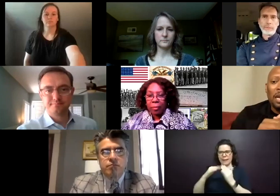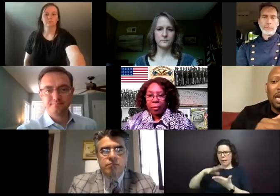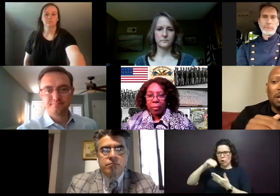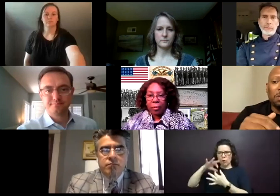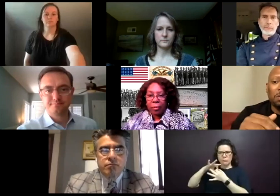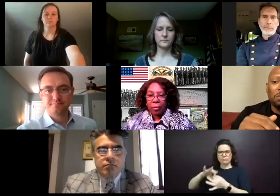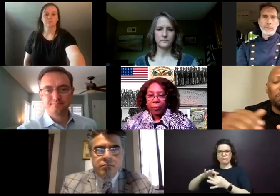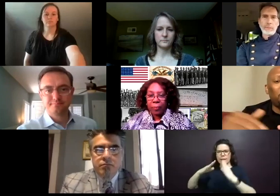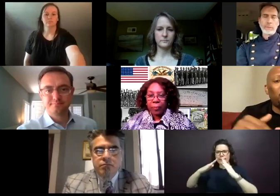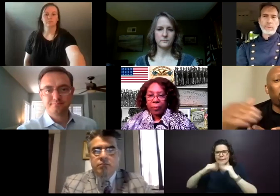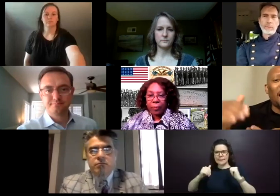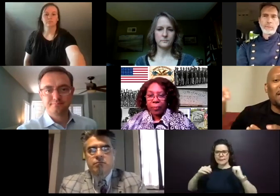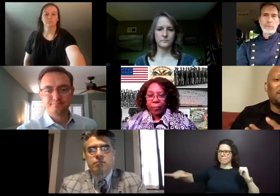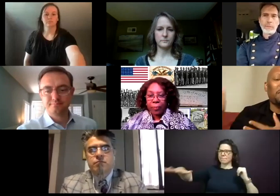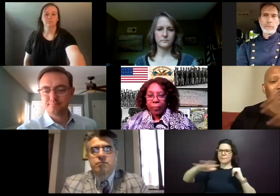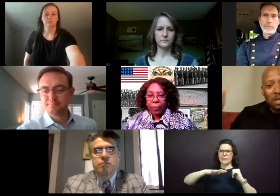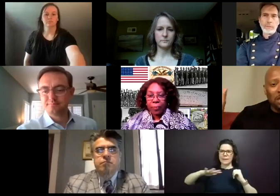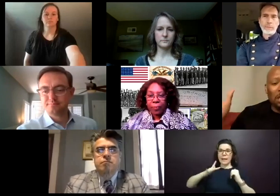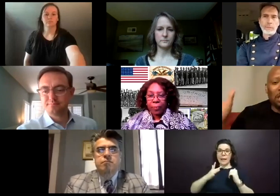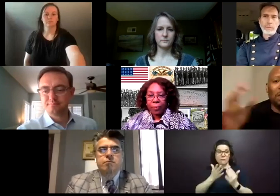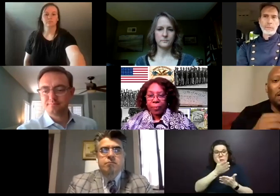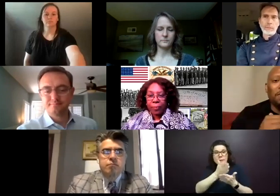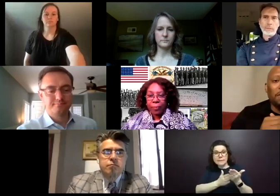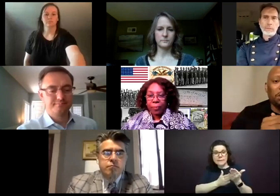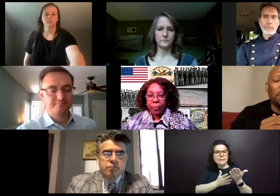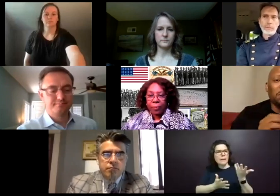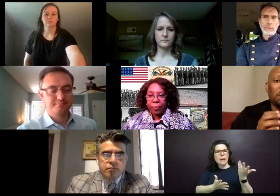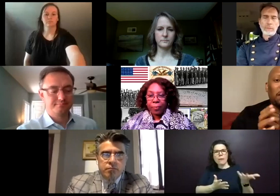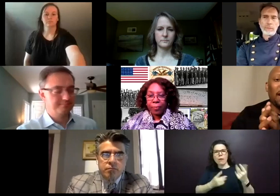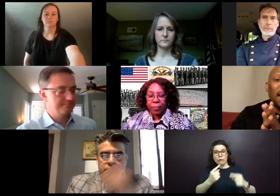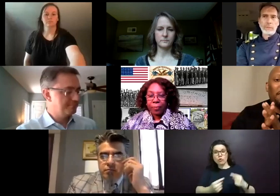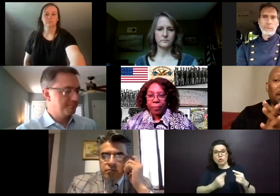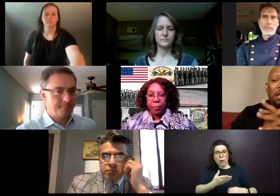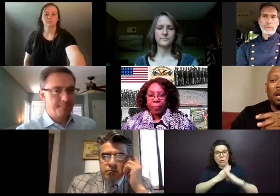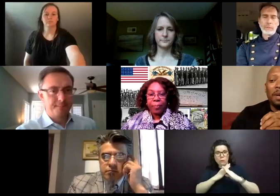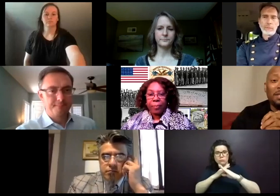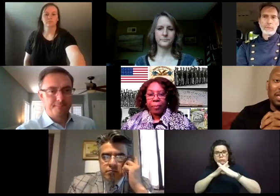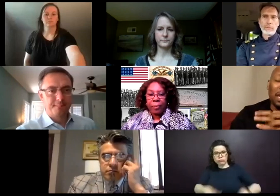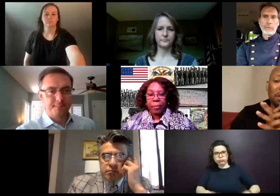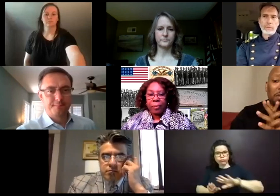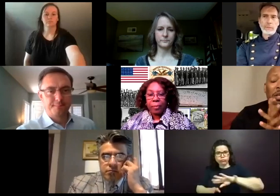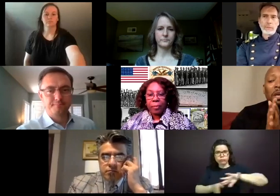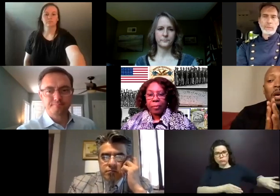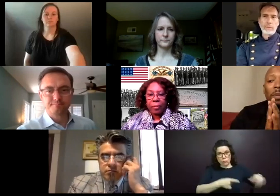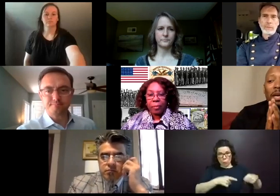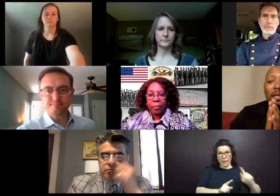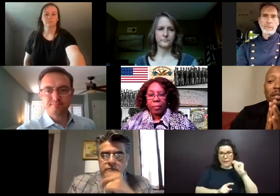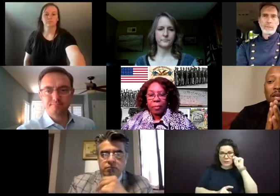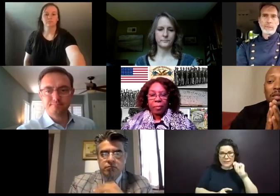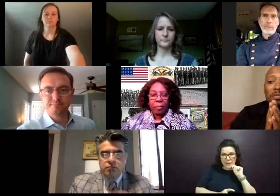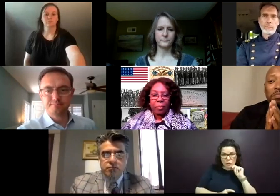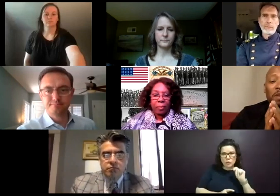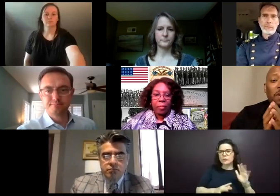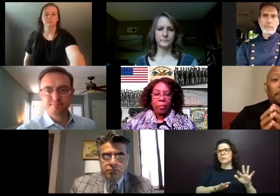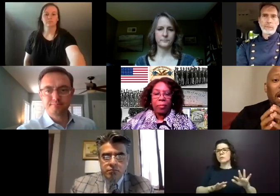how to move past certain, you know, of the struggles that they're having as teenagers. But it's